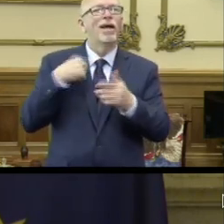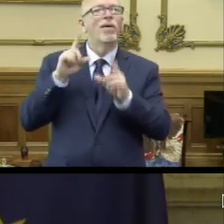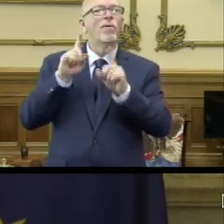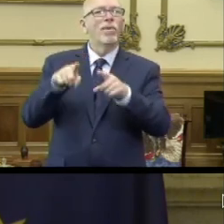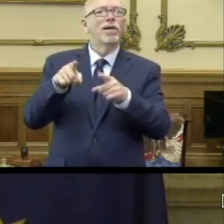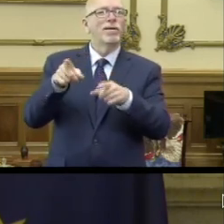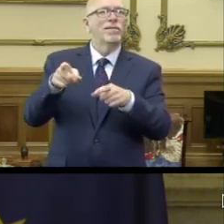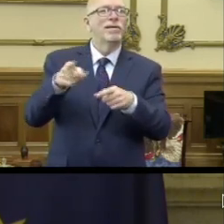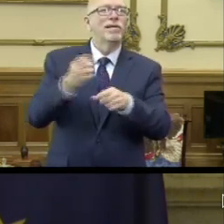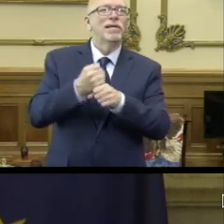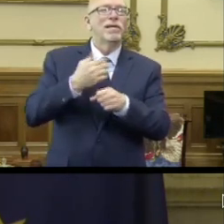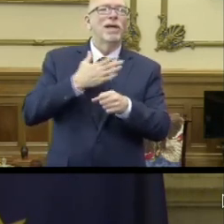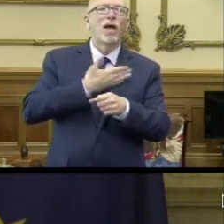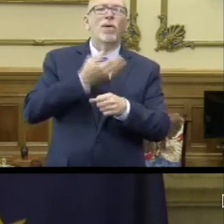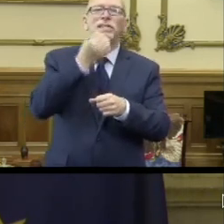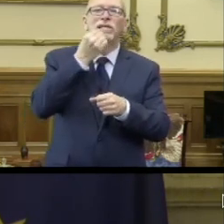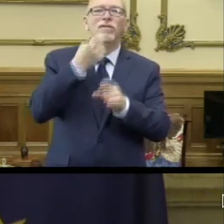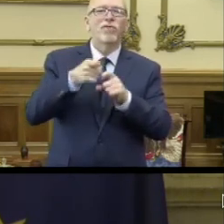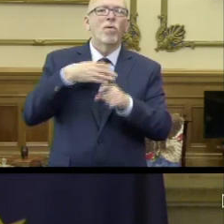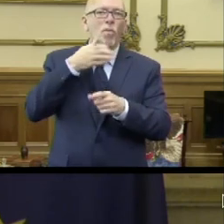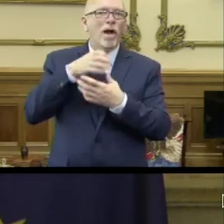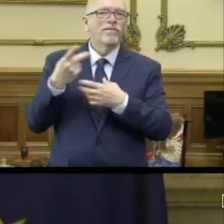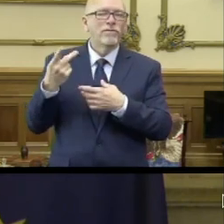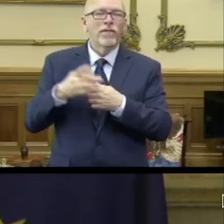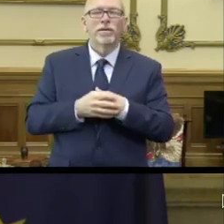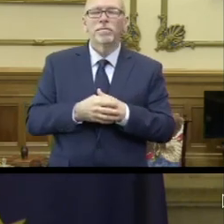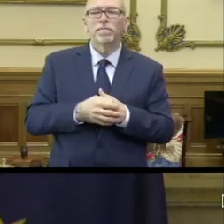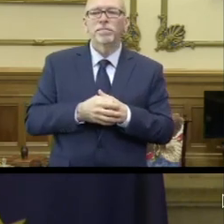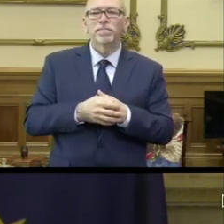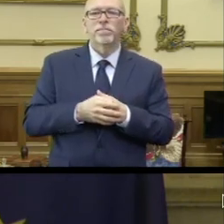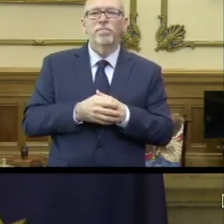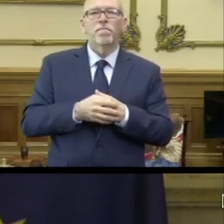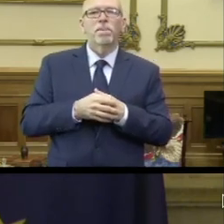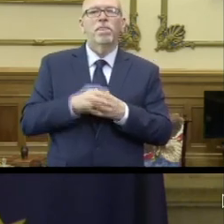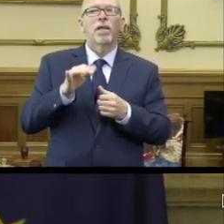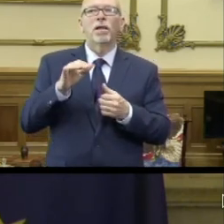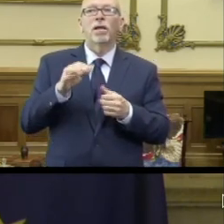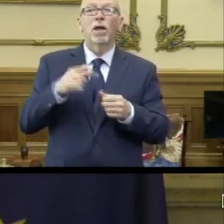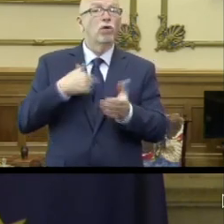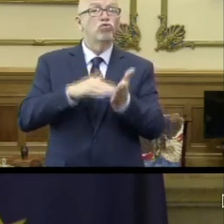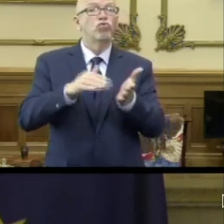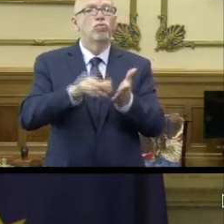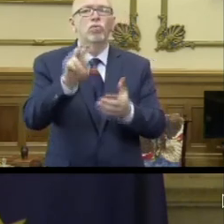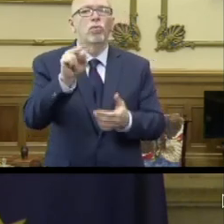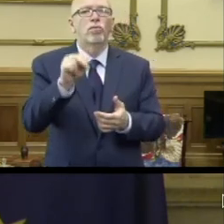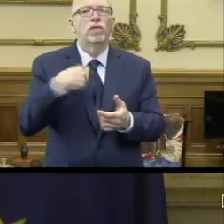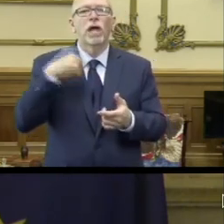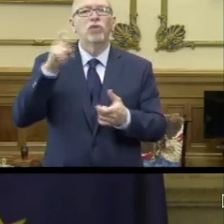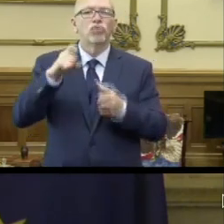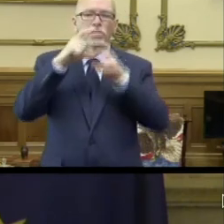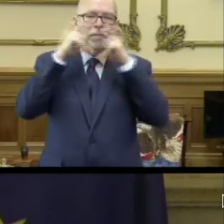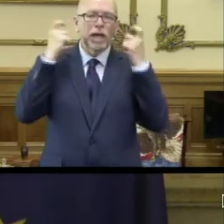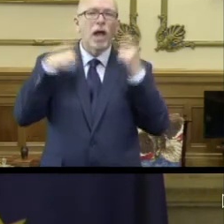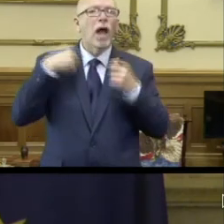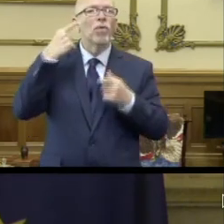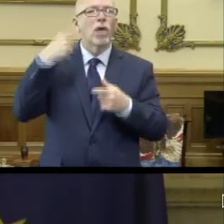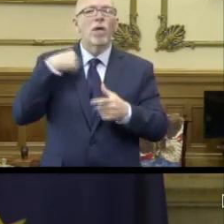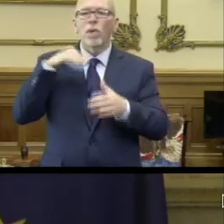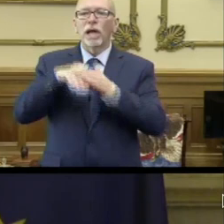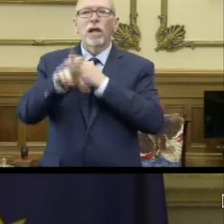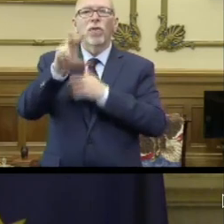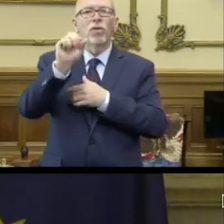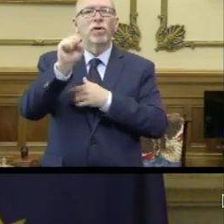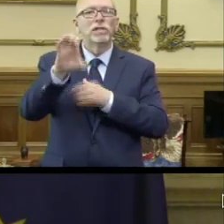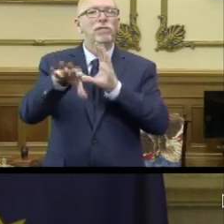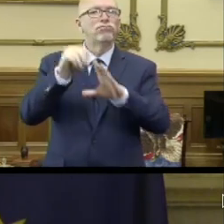to buy, get our dinner for my wife and I. That is no excuse. I should have had that mask on. I thought I was going to be in there for 30